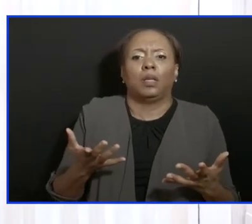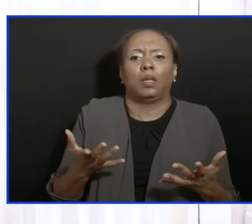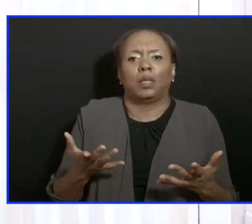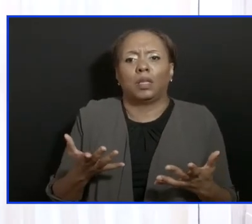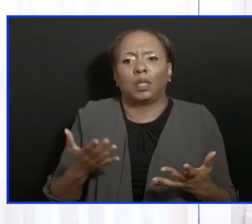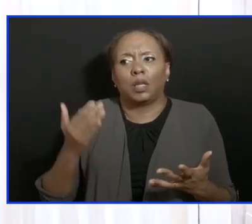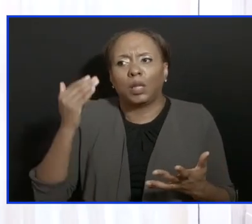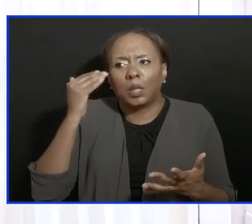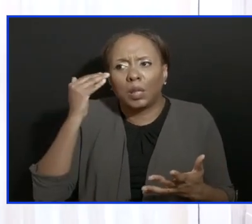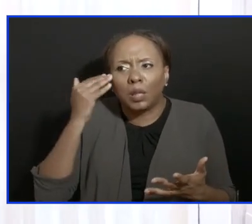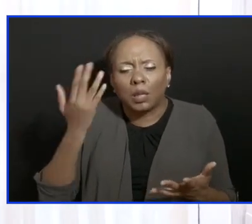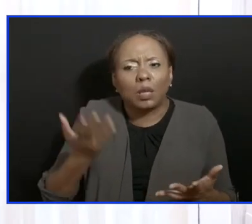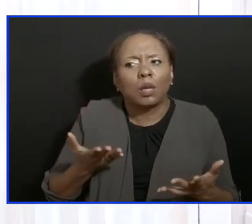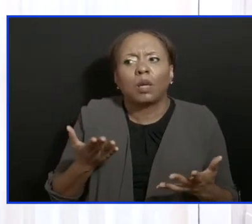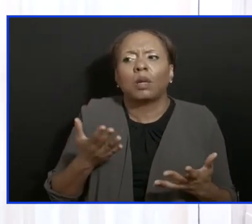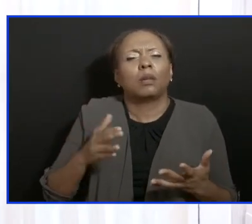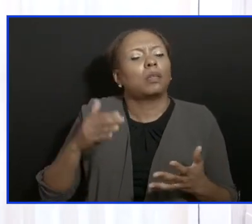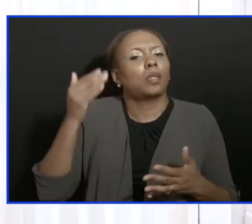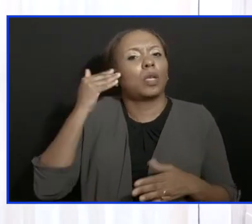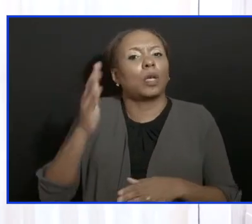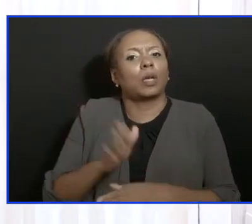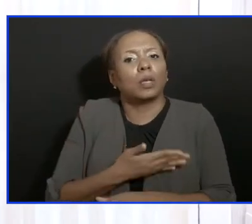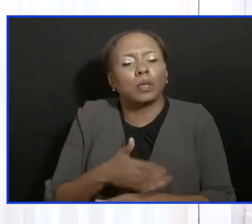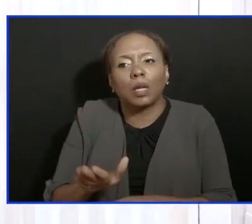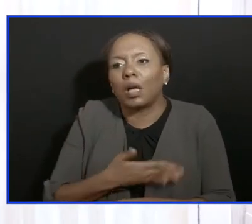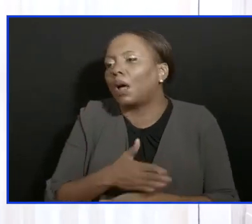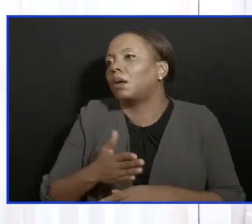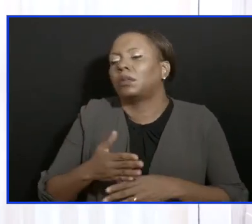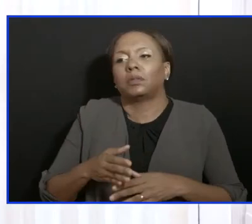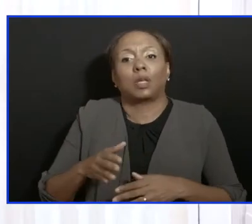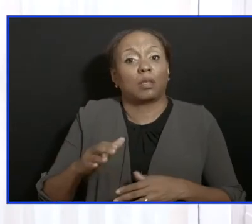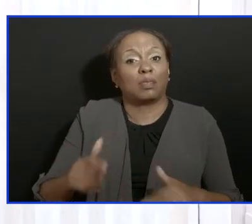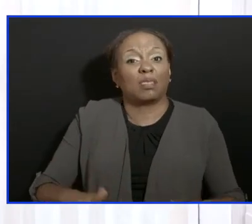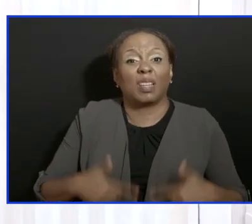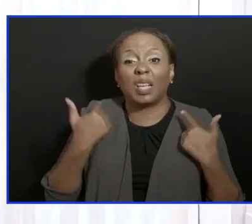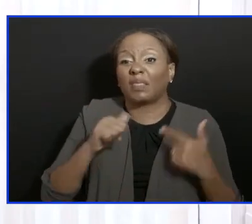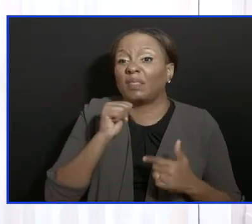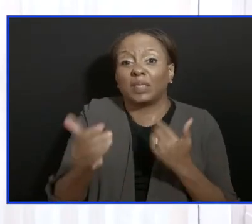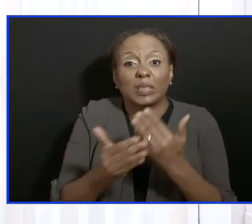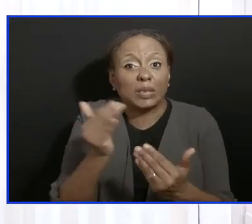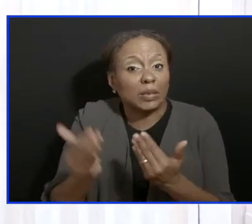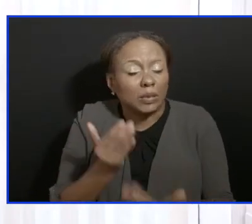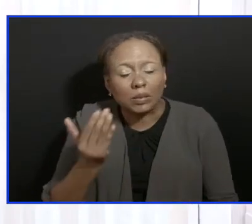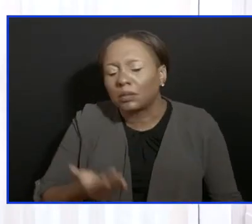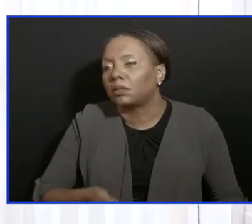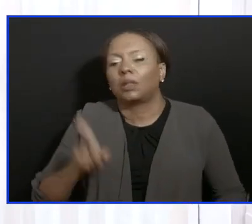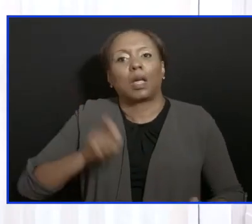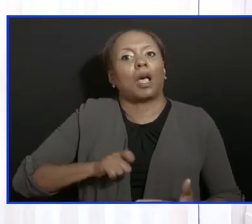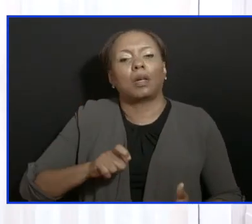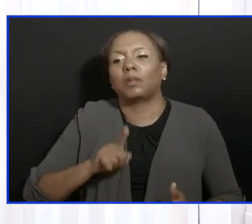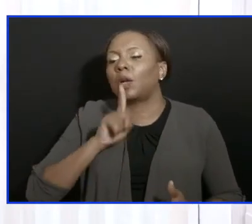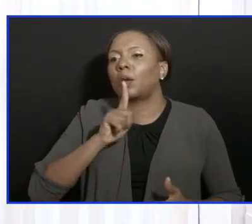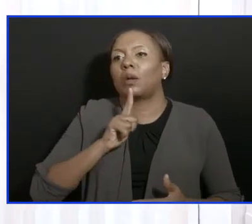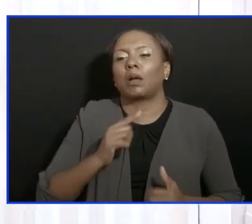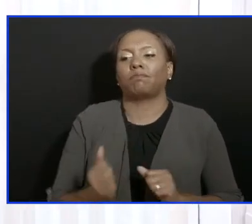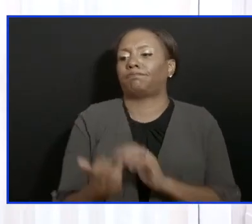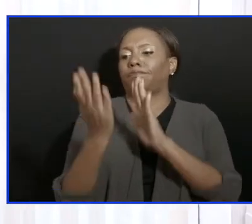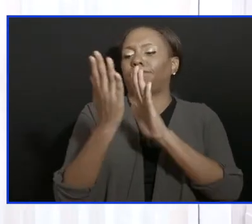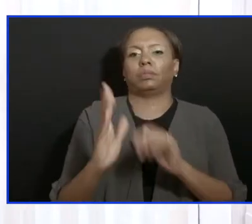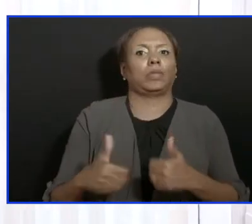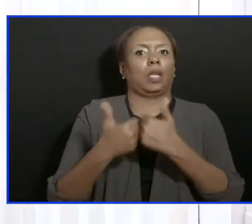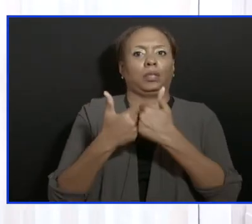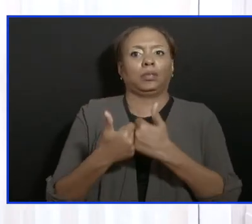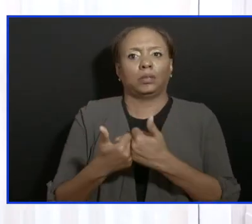the song, we never promised you a rose garden? Life is not a rose garden. We have to live up to the challenges as we find them.